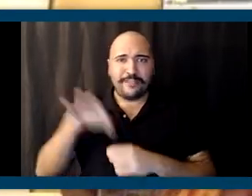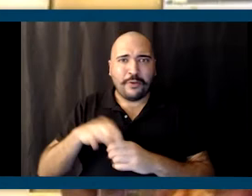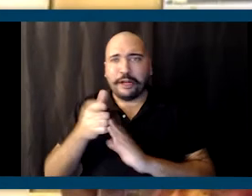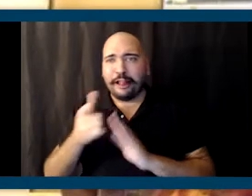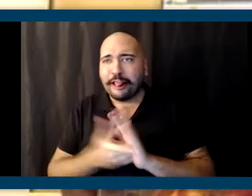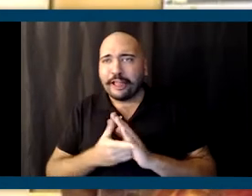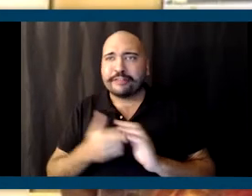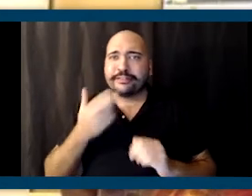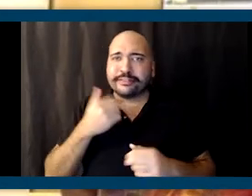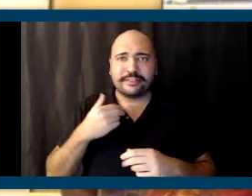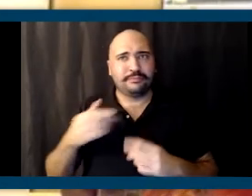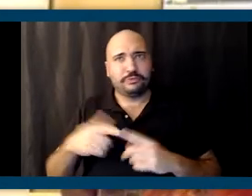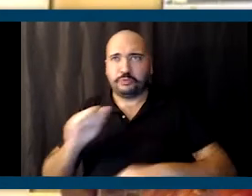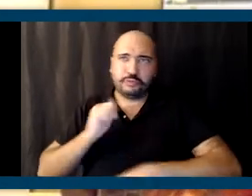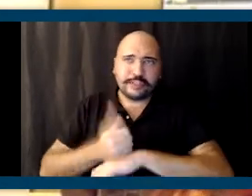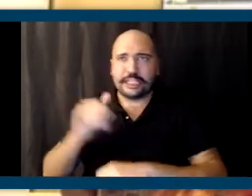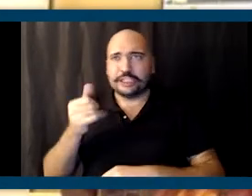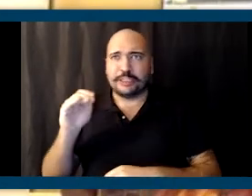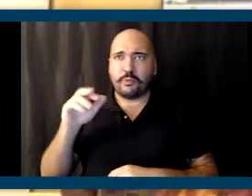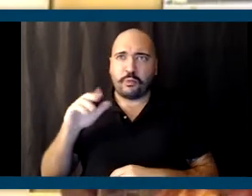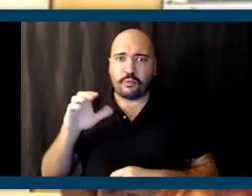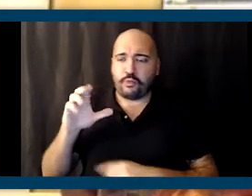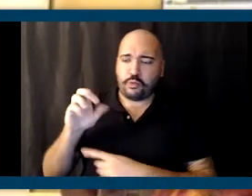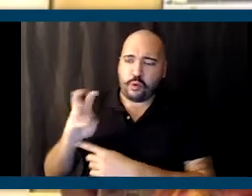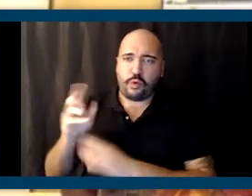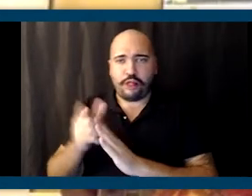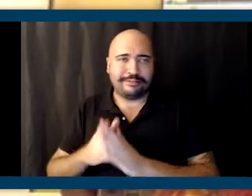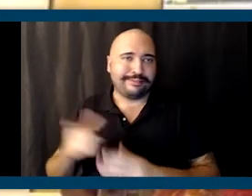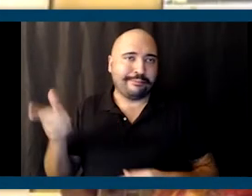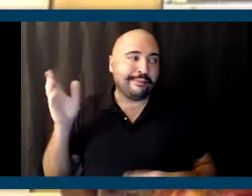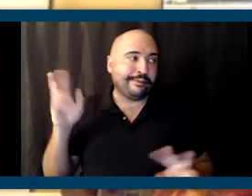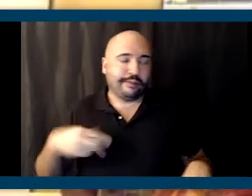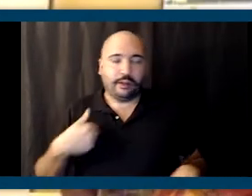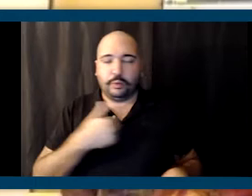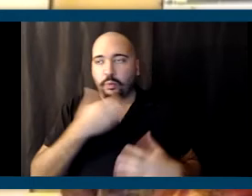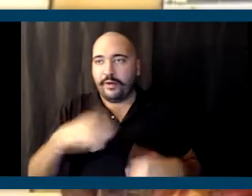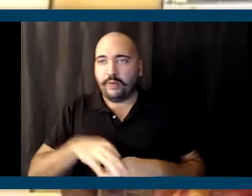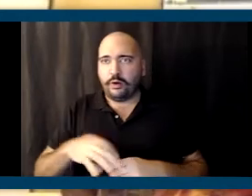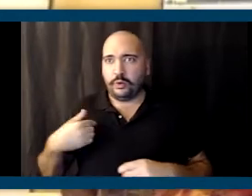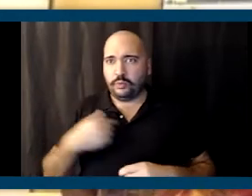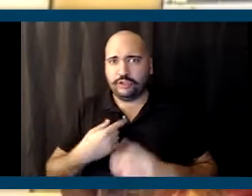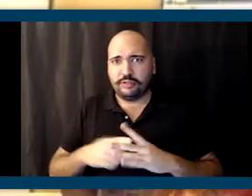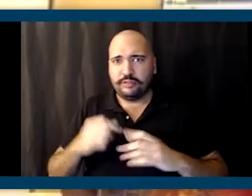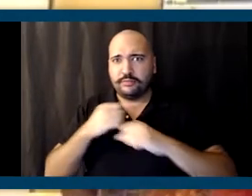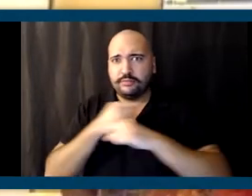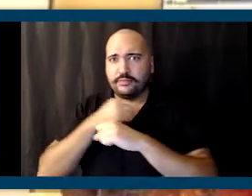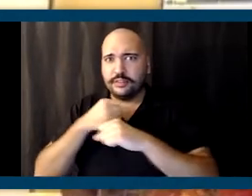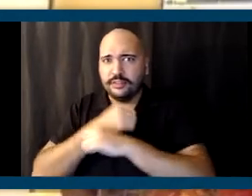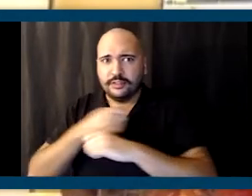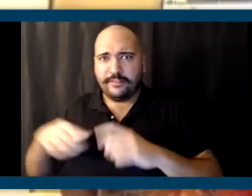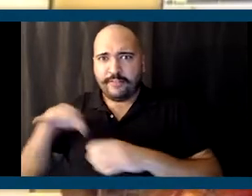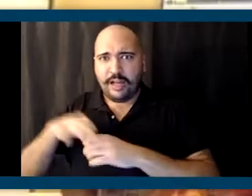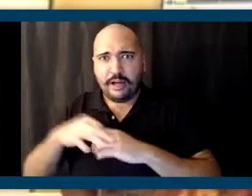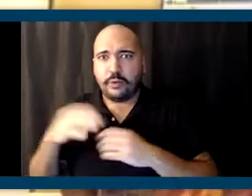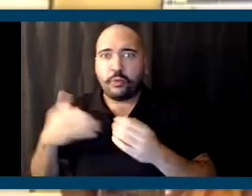talked about reinstilling the Jim Crow laws, because they believe that we didn't want to vote. And once we finally got something to vote for, whether it was